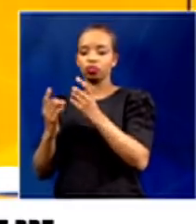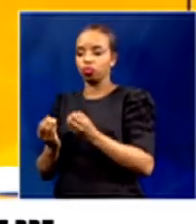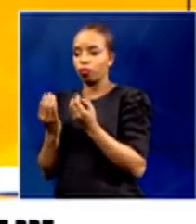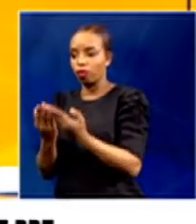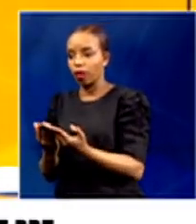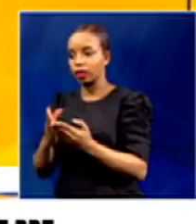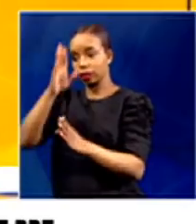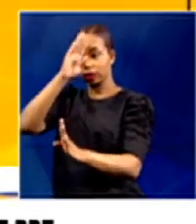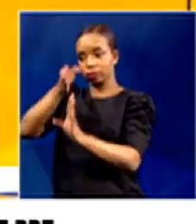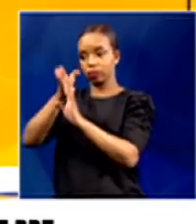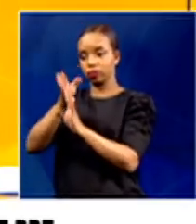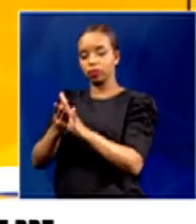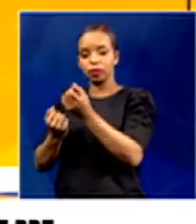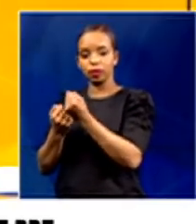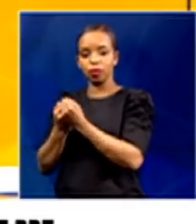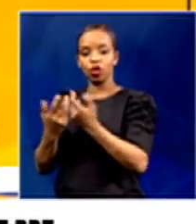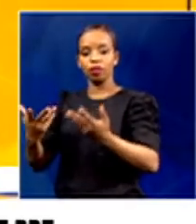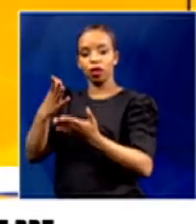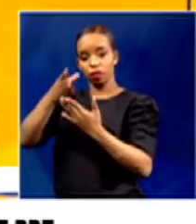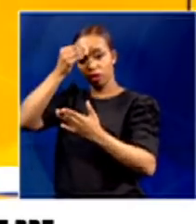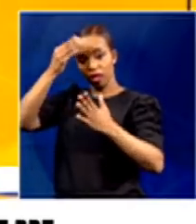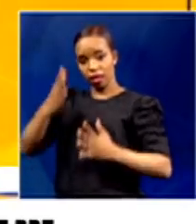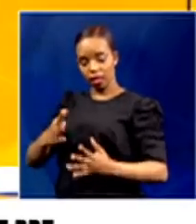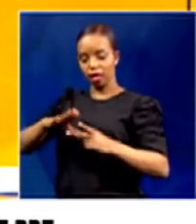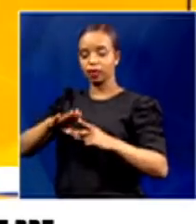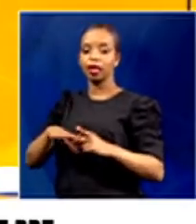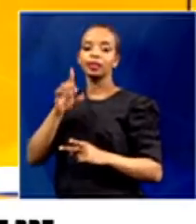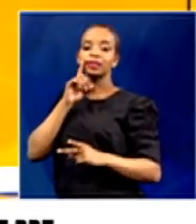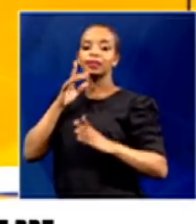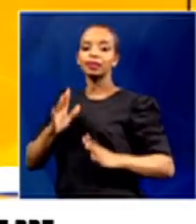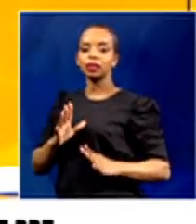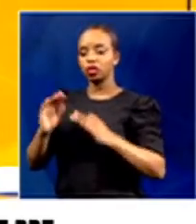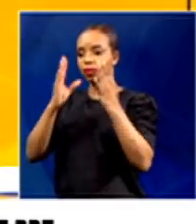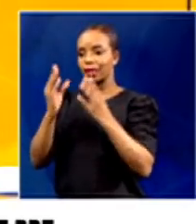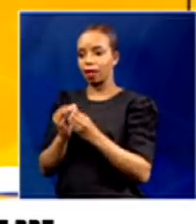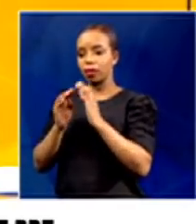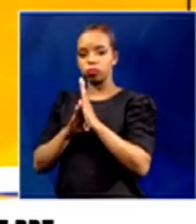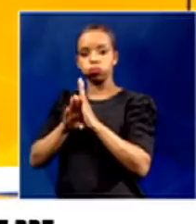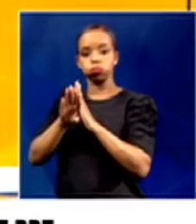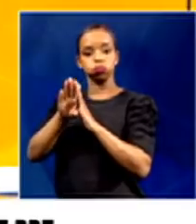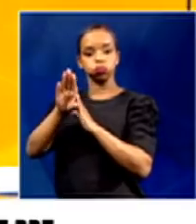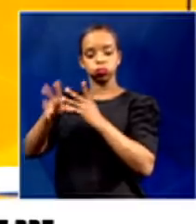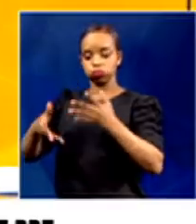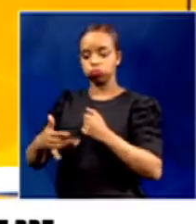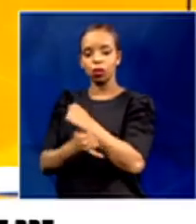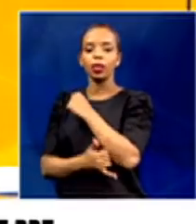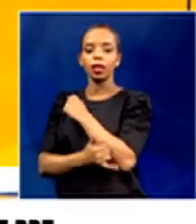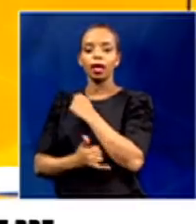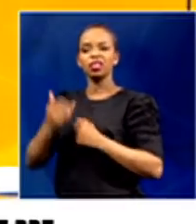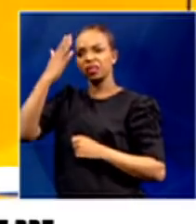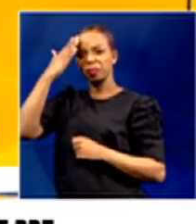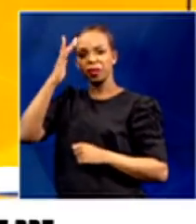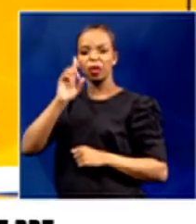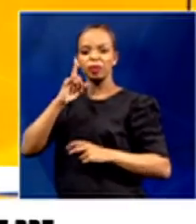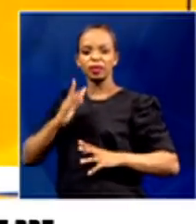and teachers amidst the rising number of coronavirus cases in the country. We also know that some teachers have died, learners, support